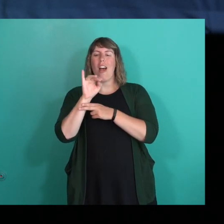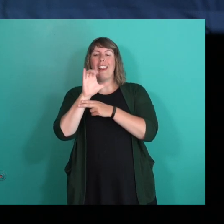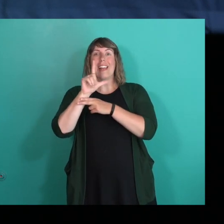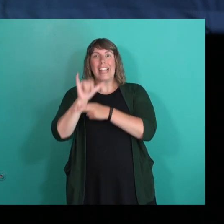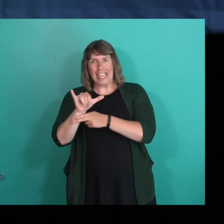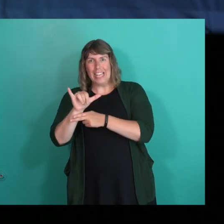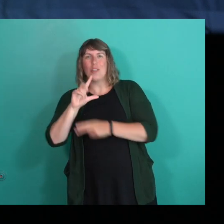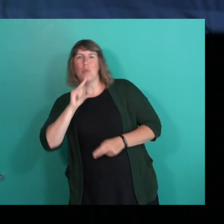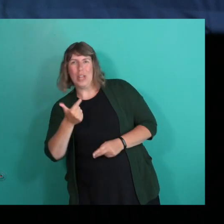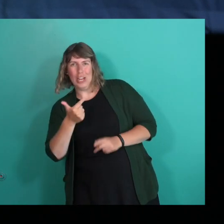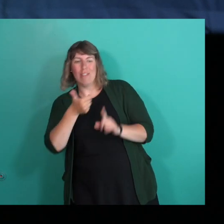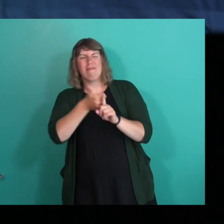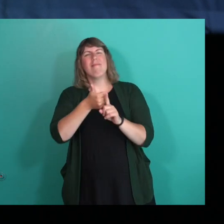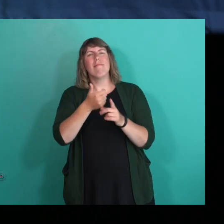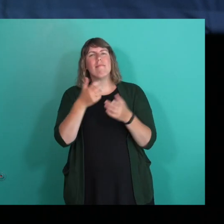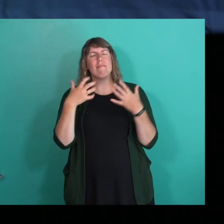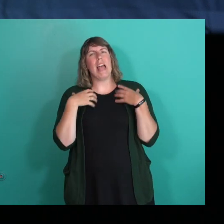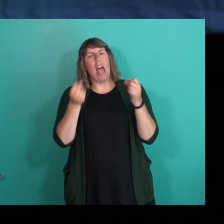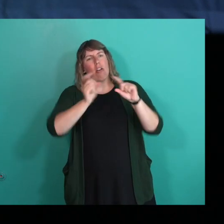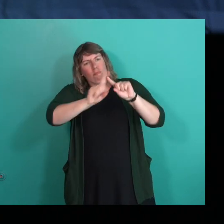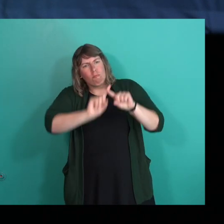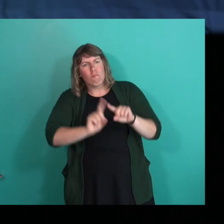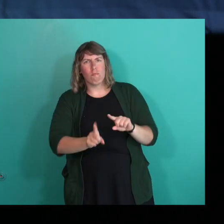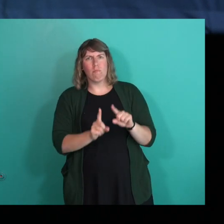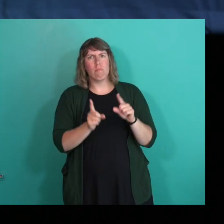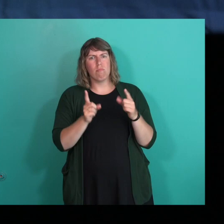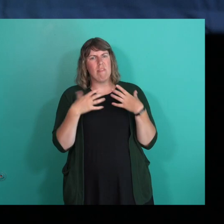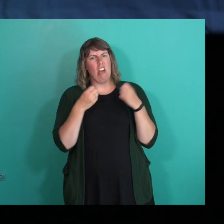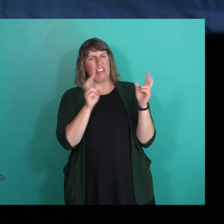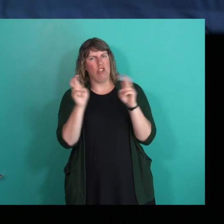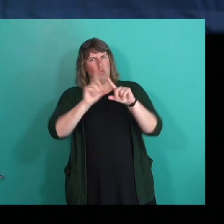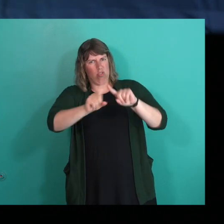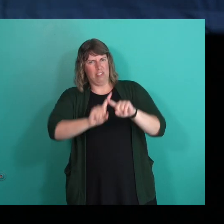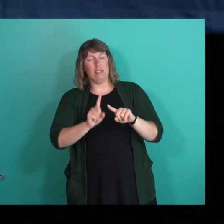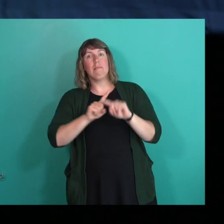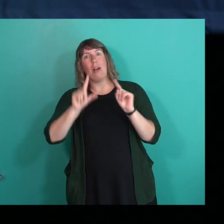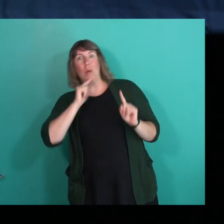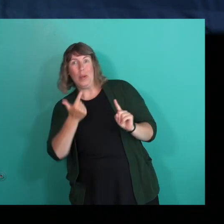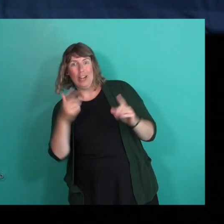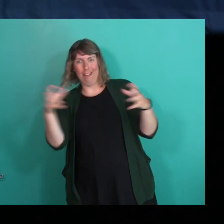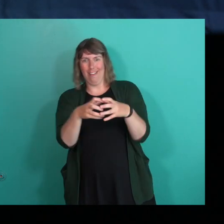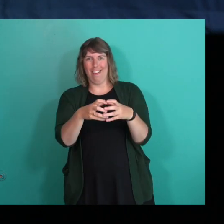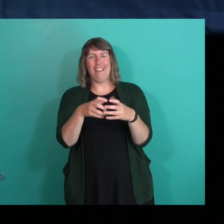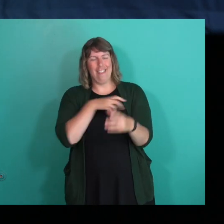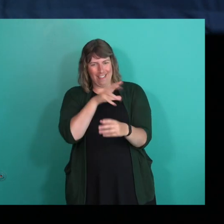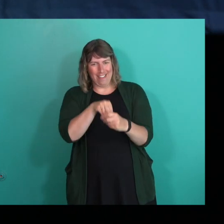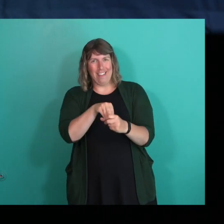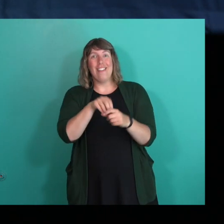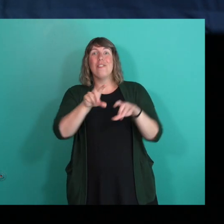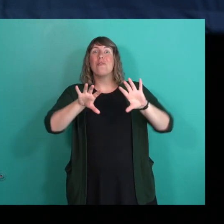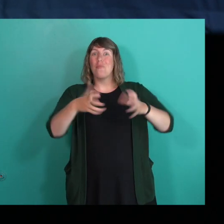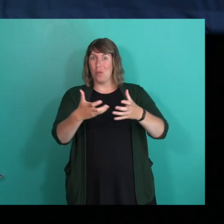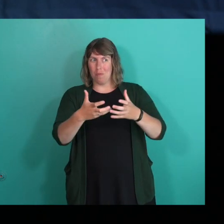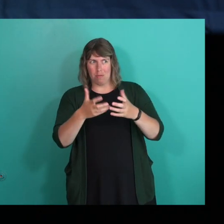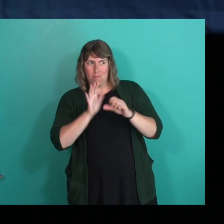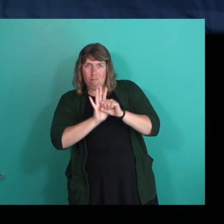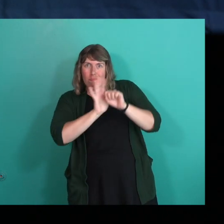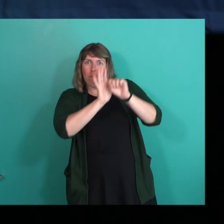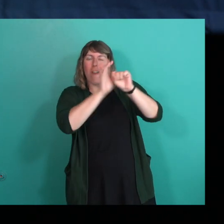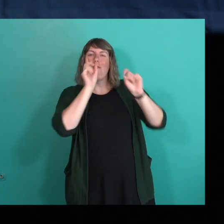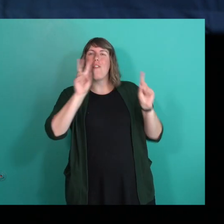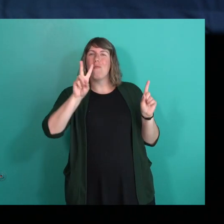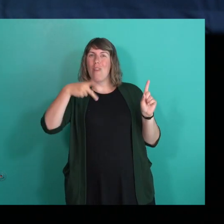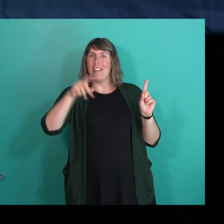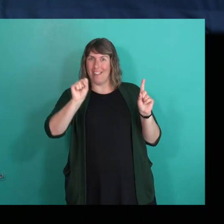folks that had various health issues, chronic health conditions. And so we actually, that group advocated with the Pride